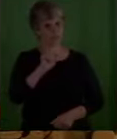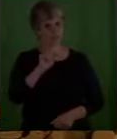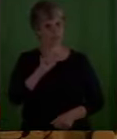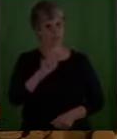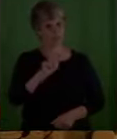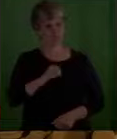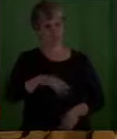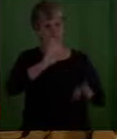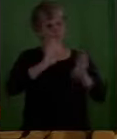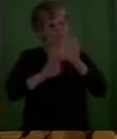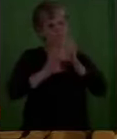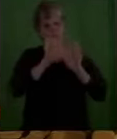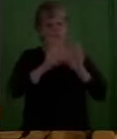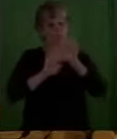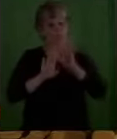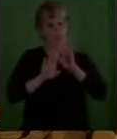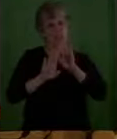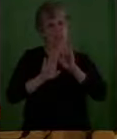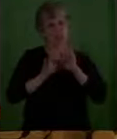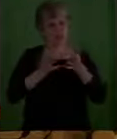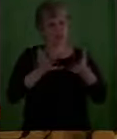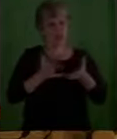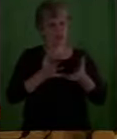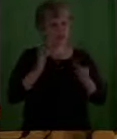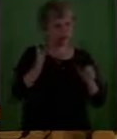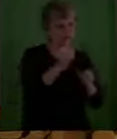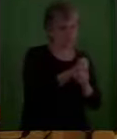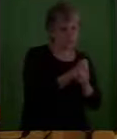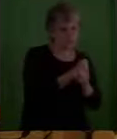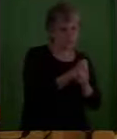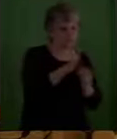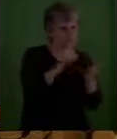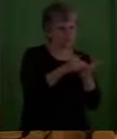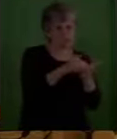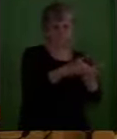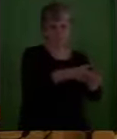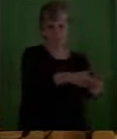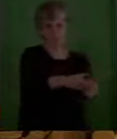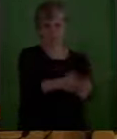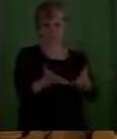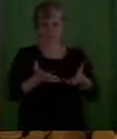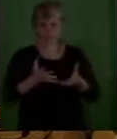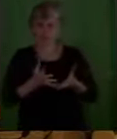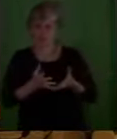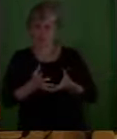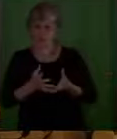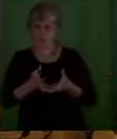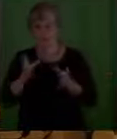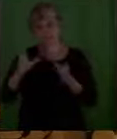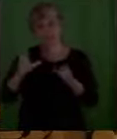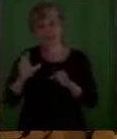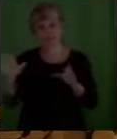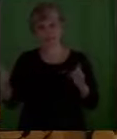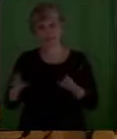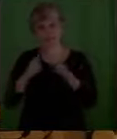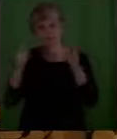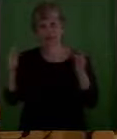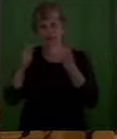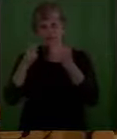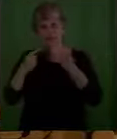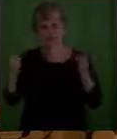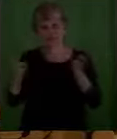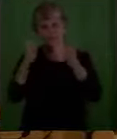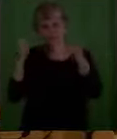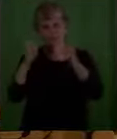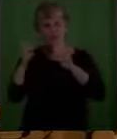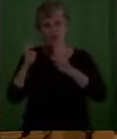We want to win every game. We want to win the Super Bowl every year. We want to achieve everything at work. We want to achieve everything in our homes.